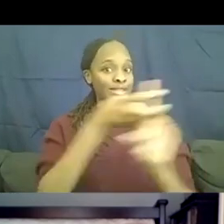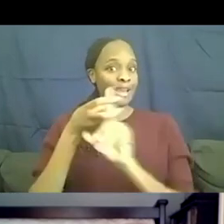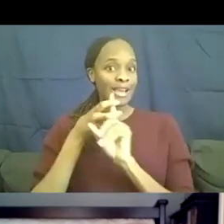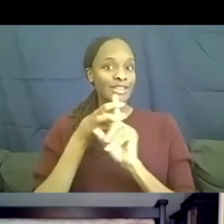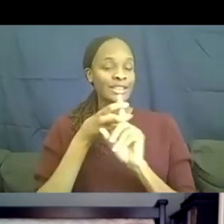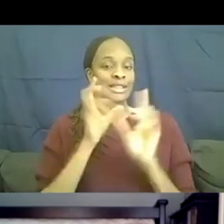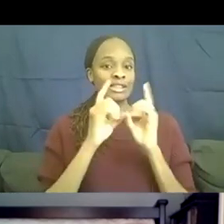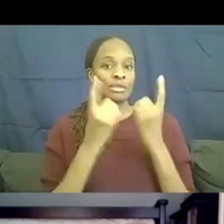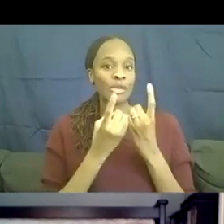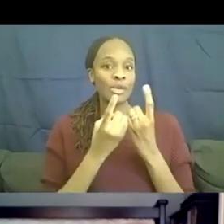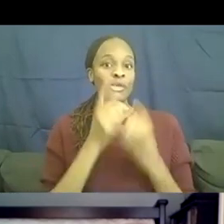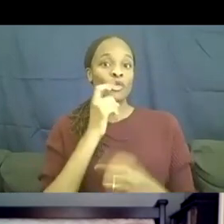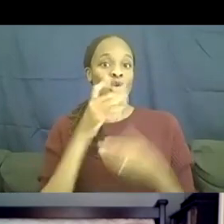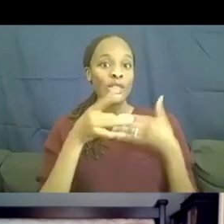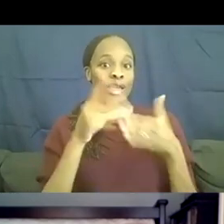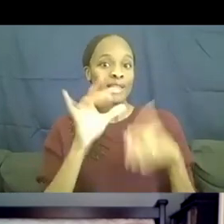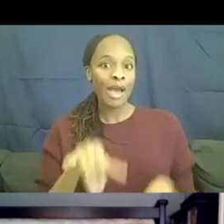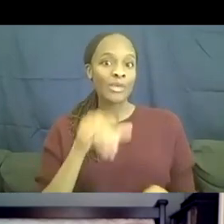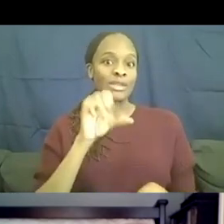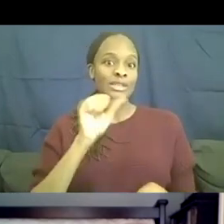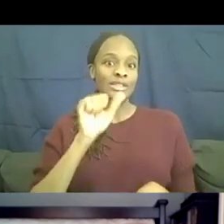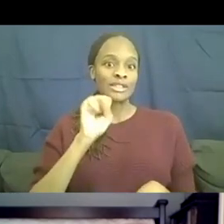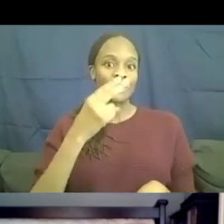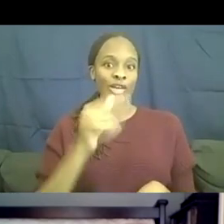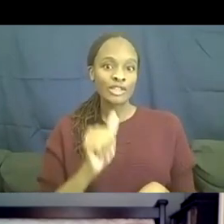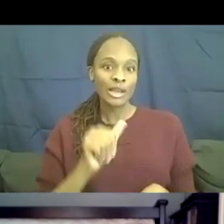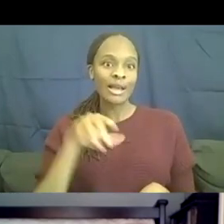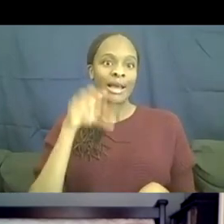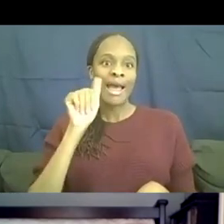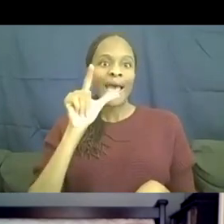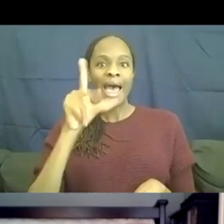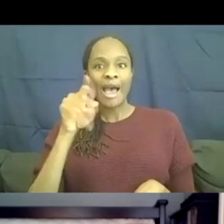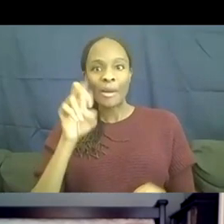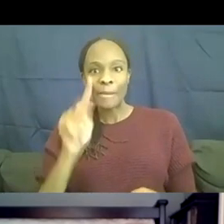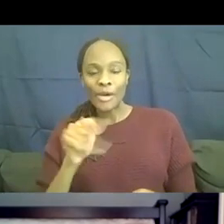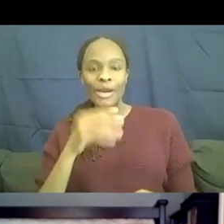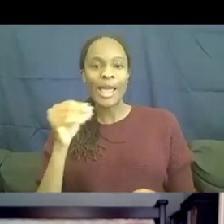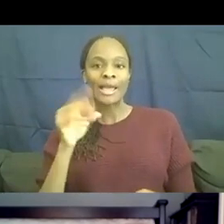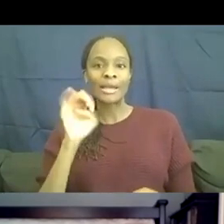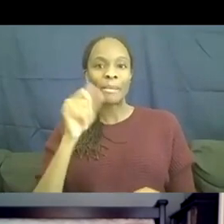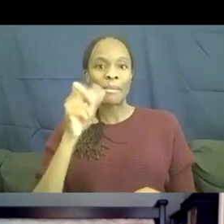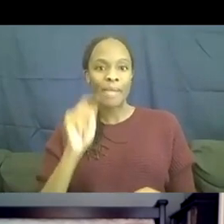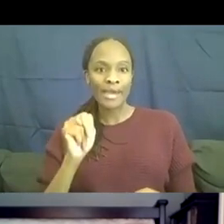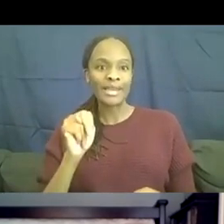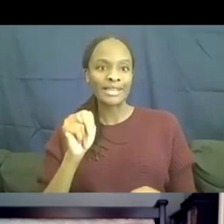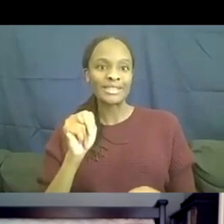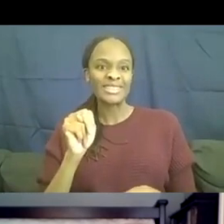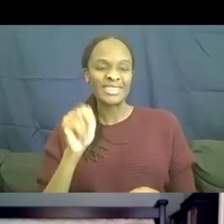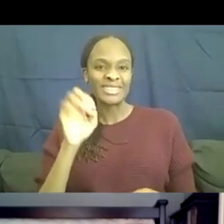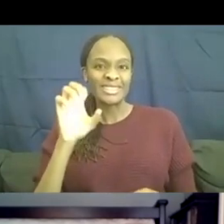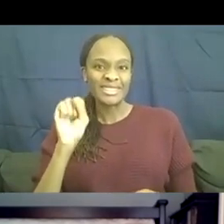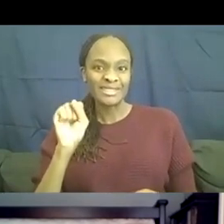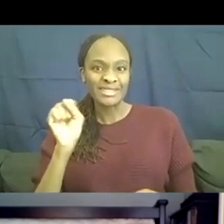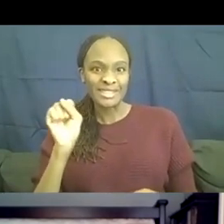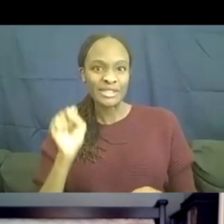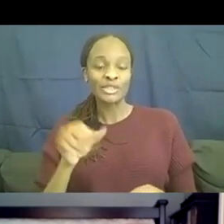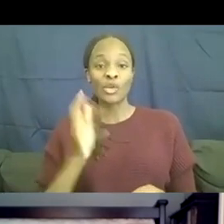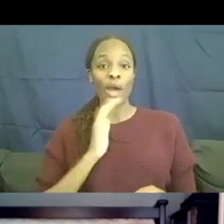brilliant Sasha Alpert and Megan Sleeper. And so really, and their team set out to start with organizations,